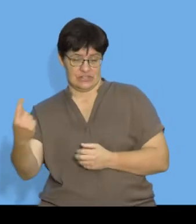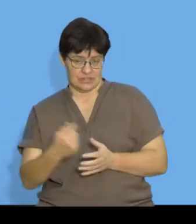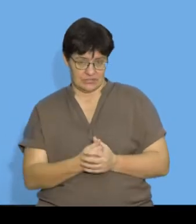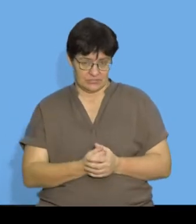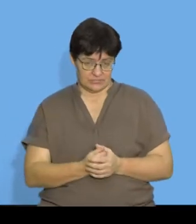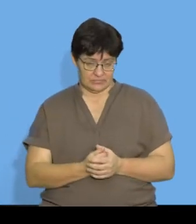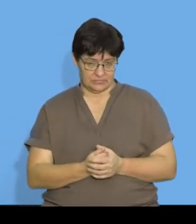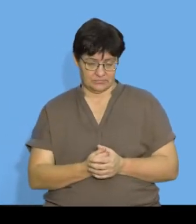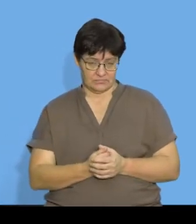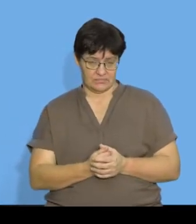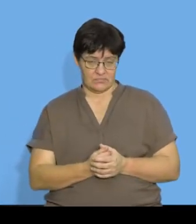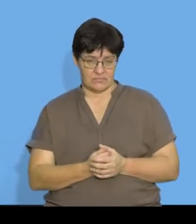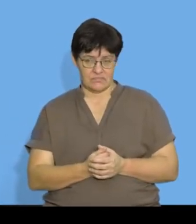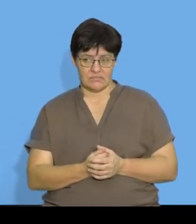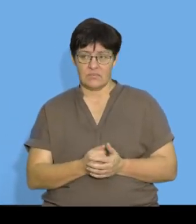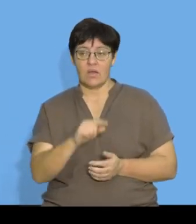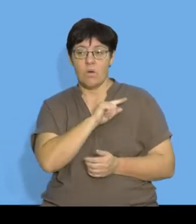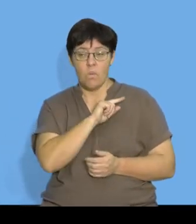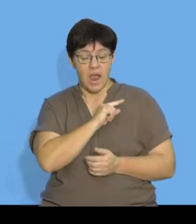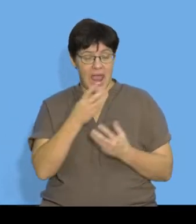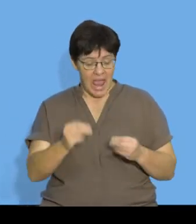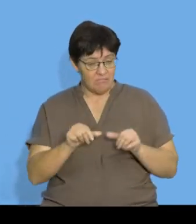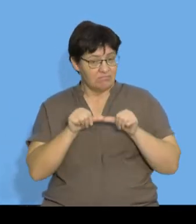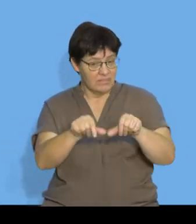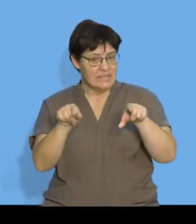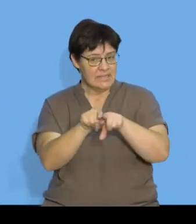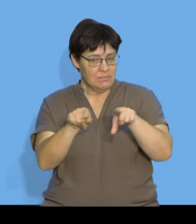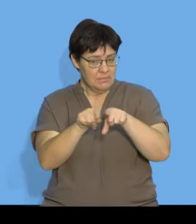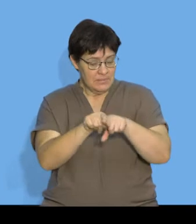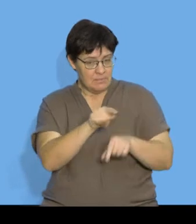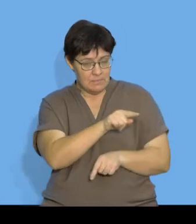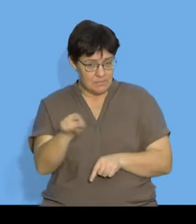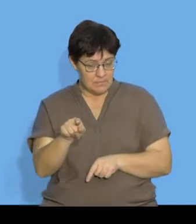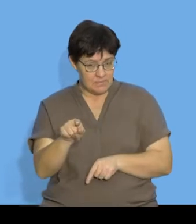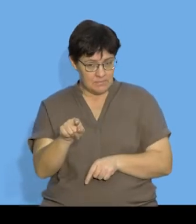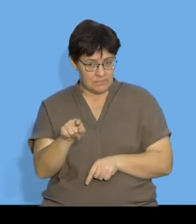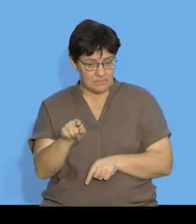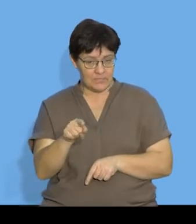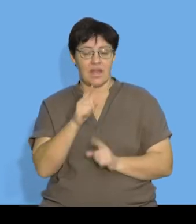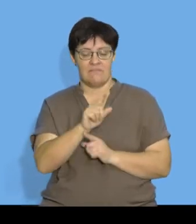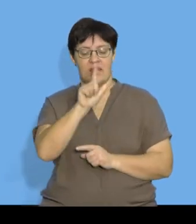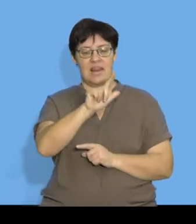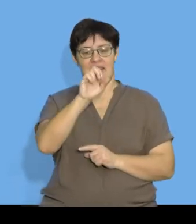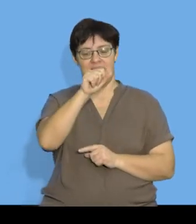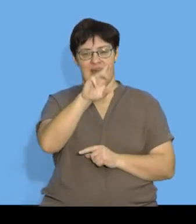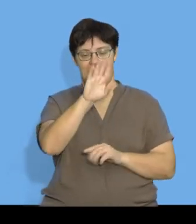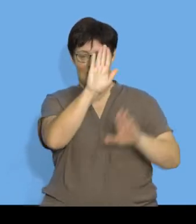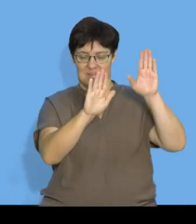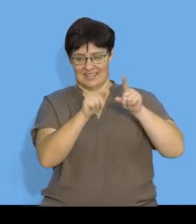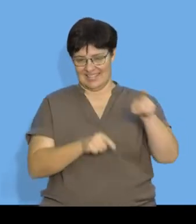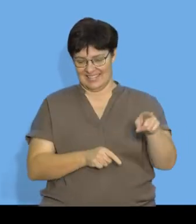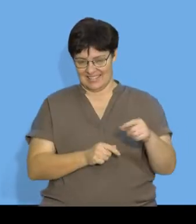consecutive terms, and because I have that constant difference, it is a linear pattern